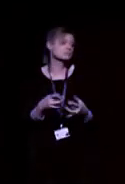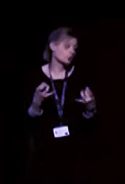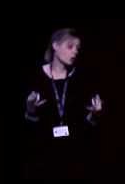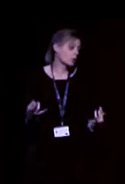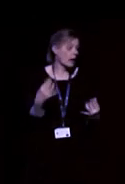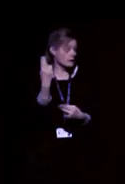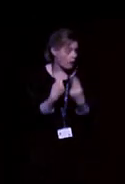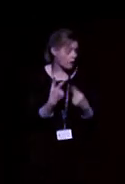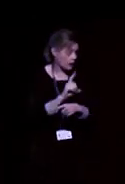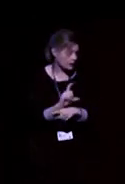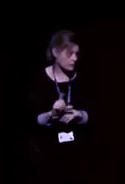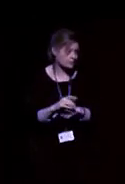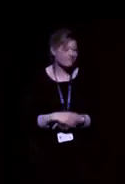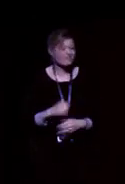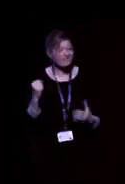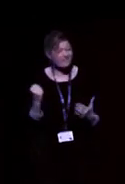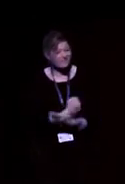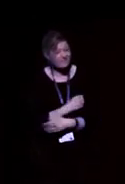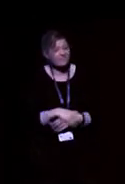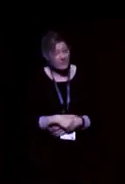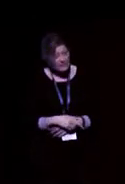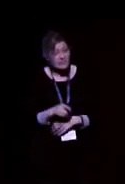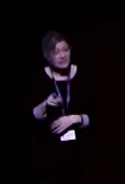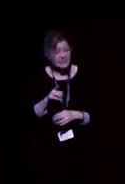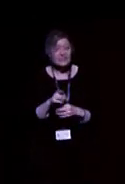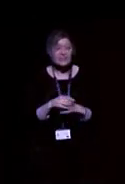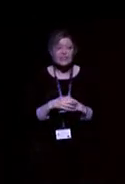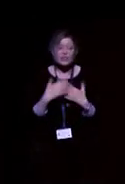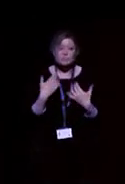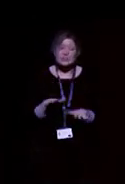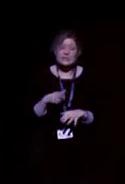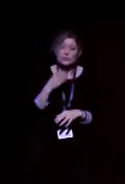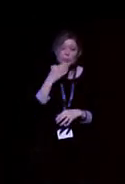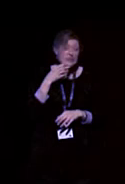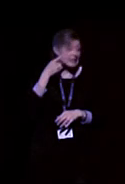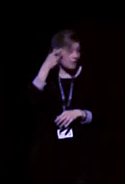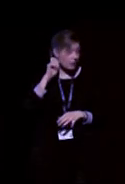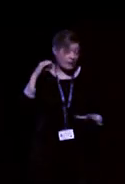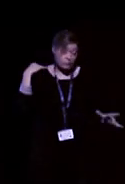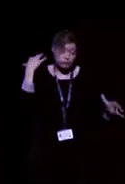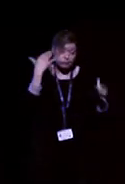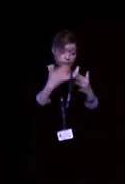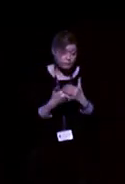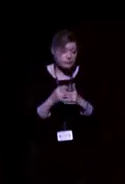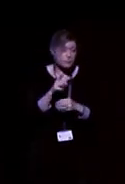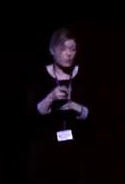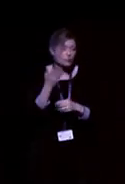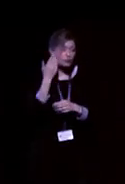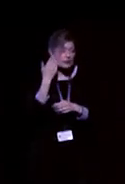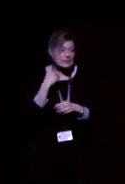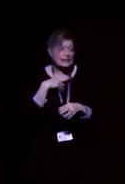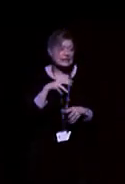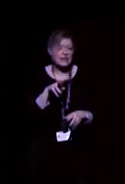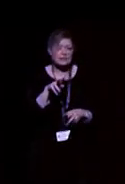Unfortunately, she has been wearing hearing aids for a long time and in recent times, she has started to